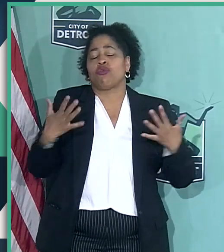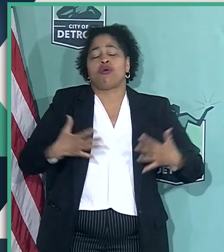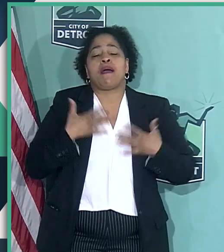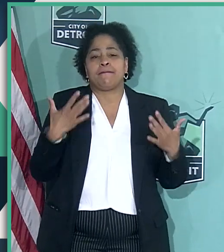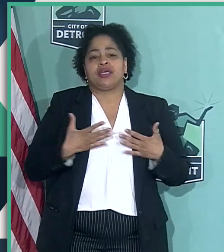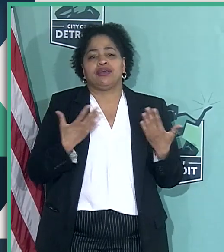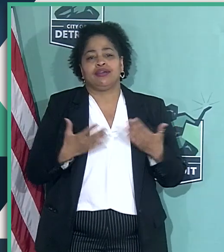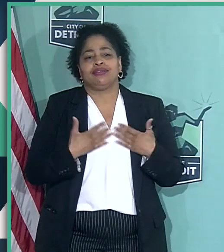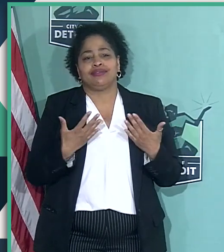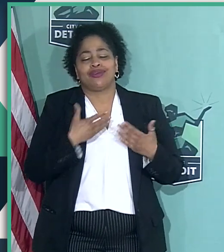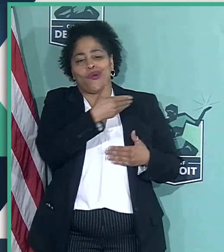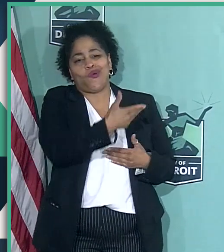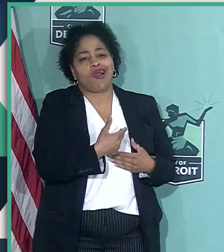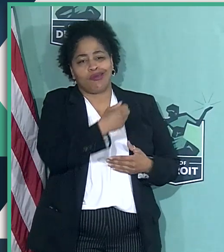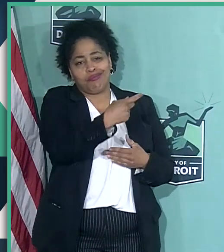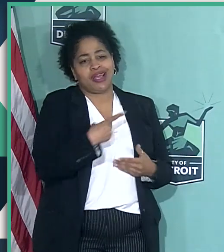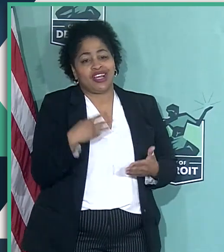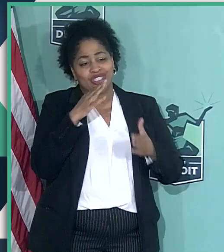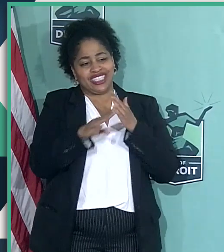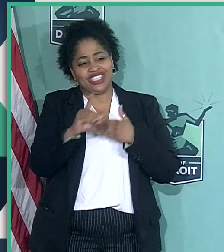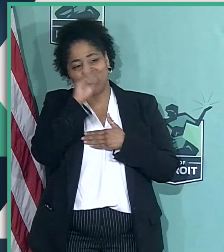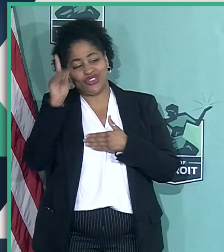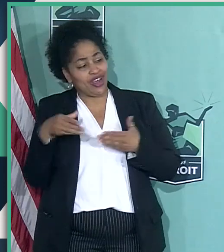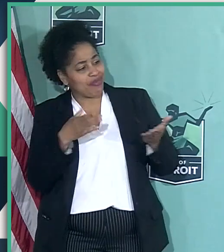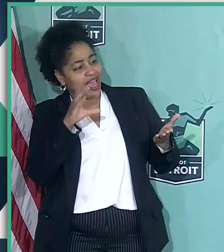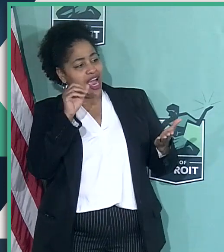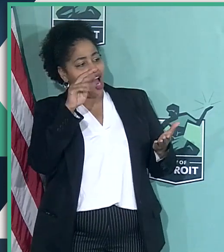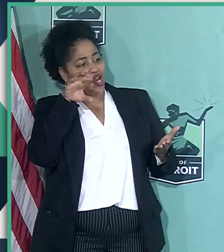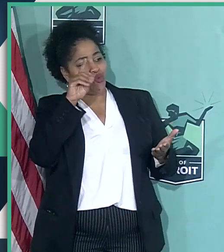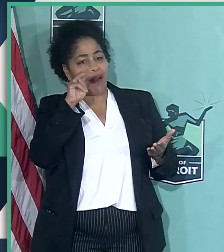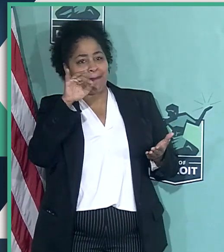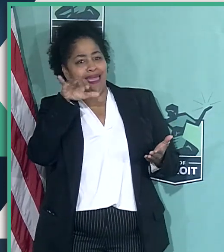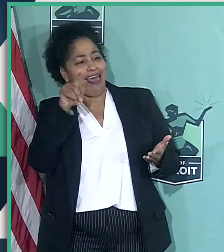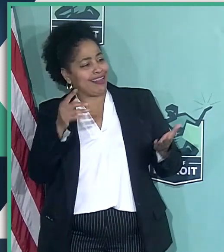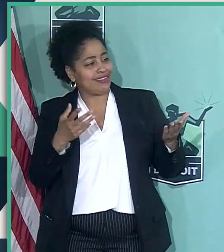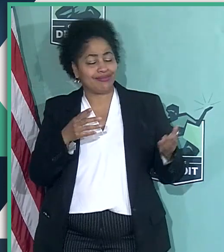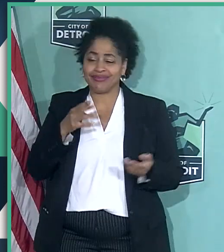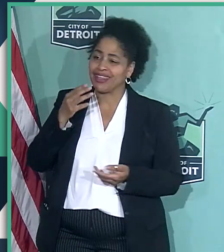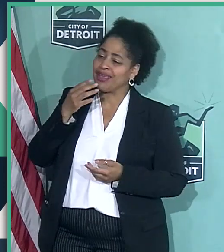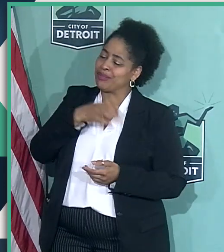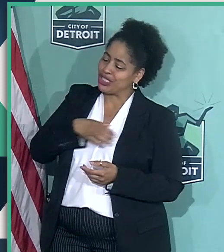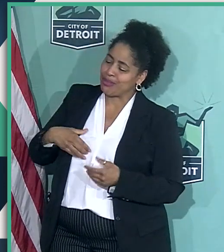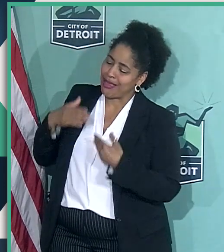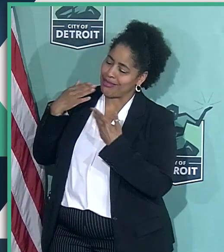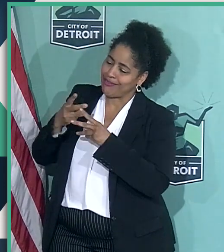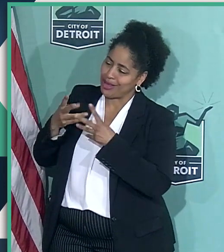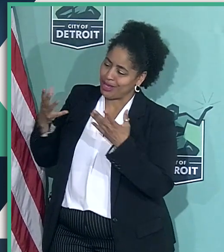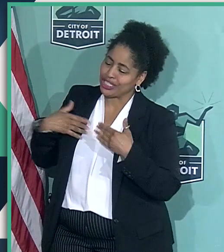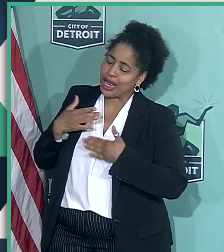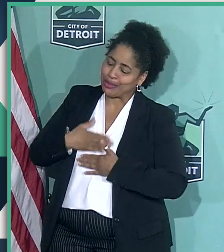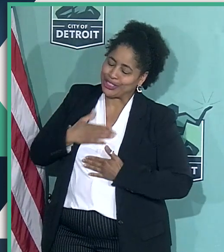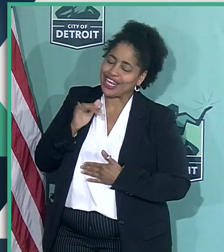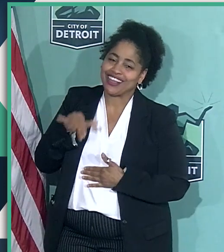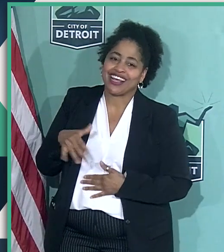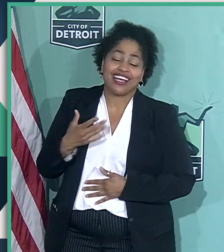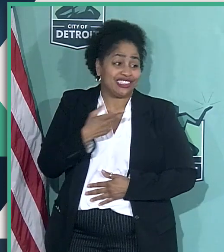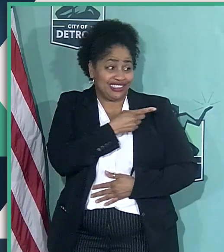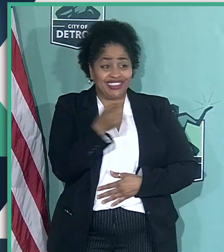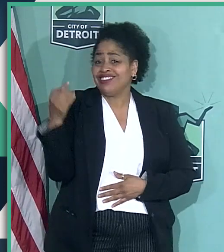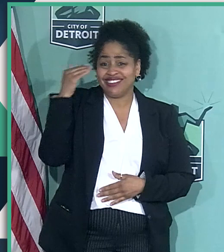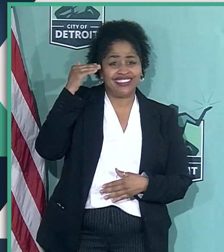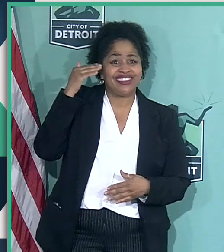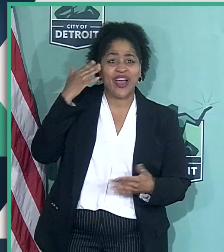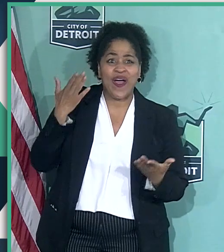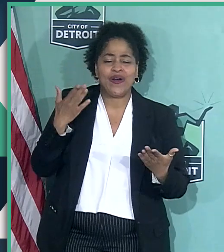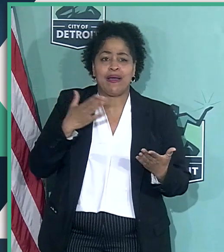to the City of Detroit, Conrad Mallett. Conrad? Mr. Mayor, thank you very much. I appreciate it. As some of you know, this